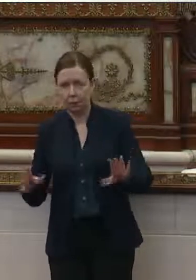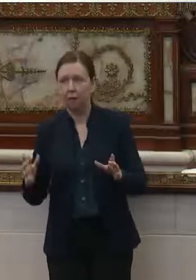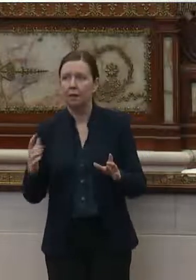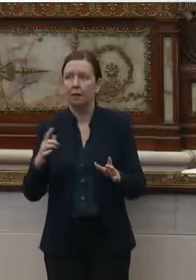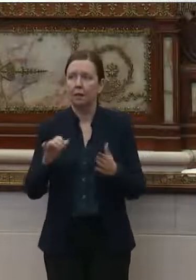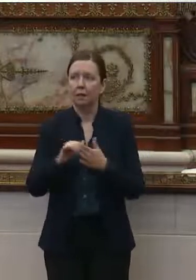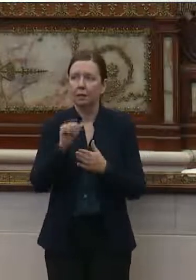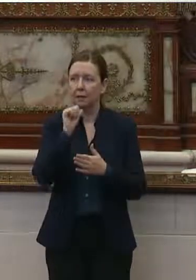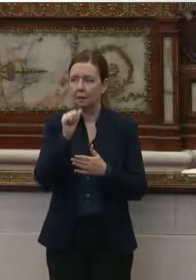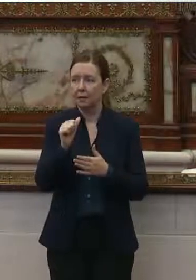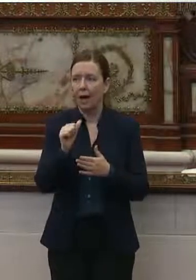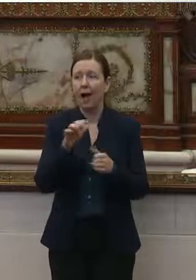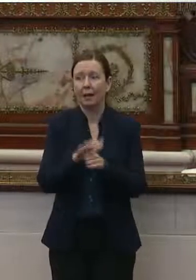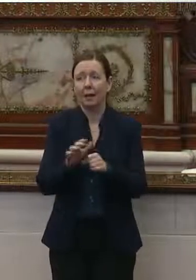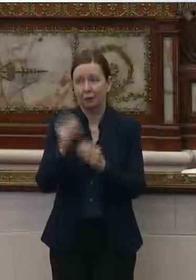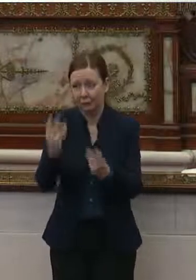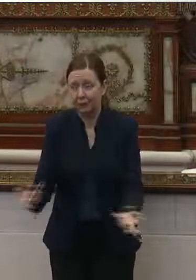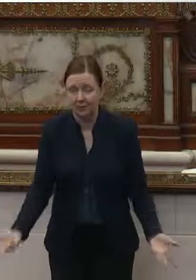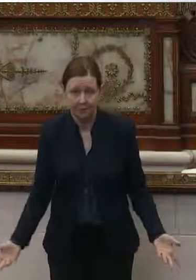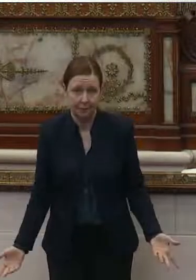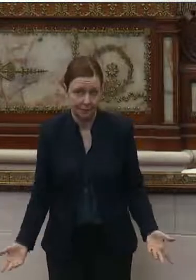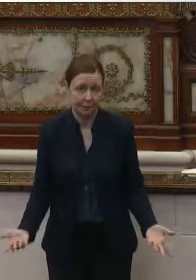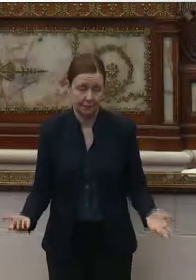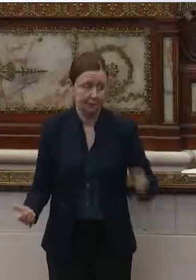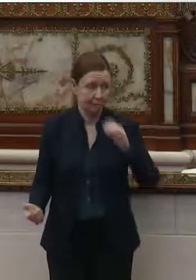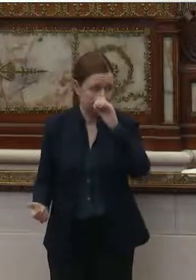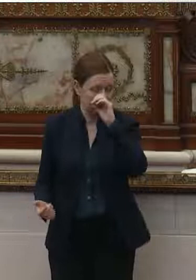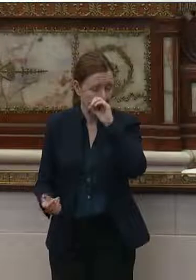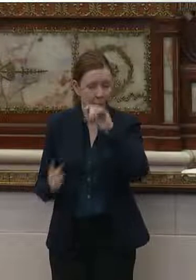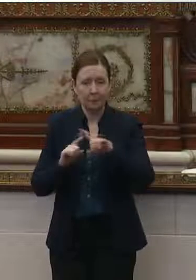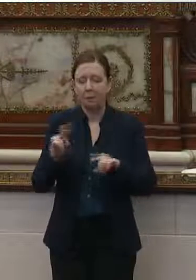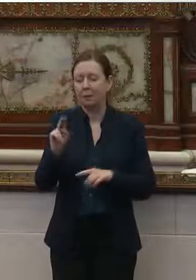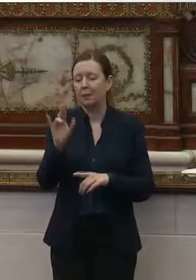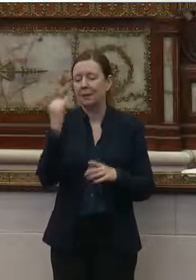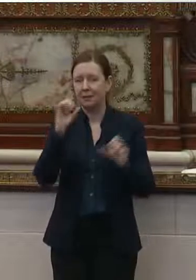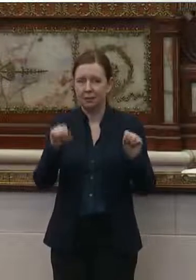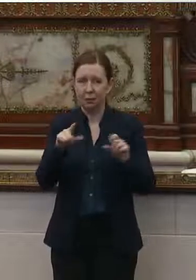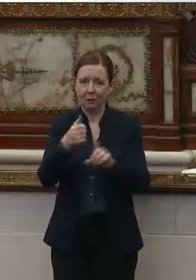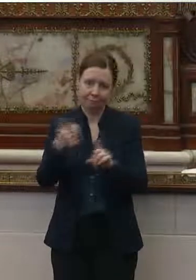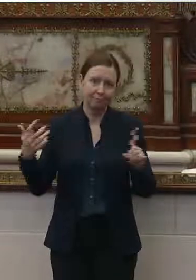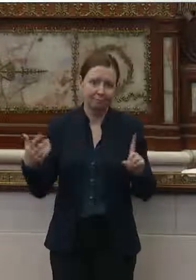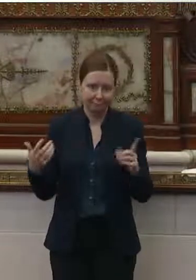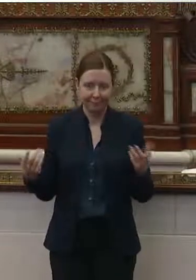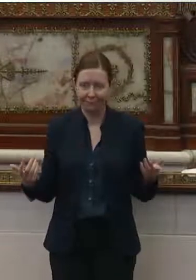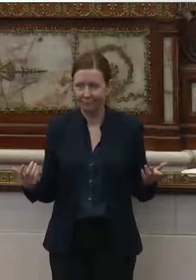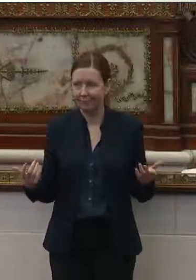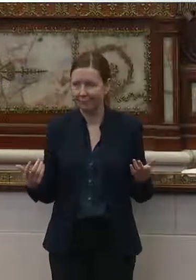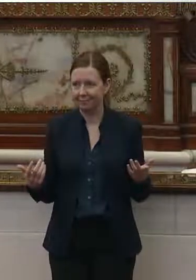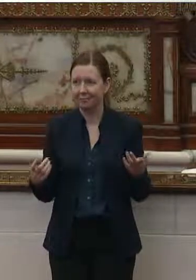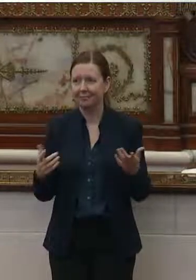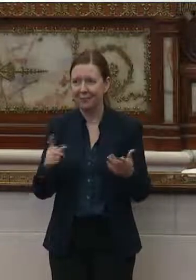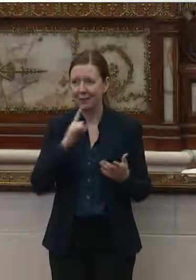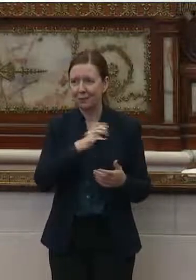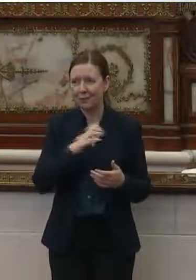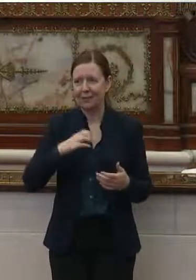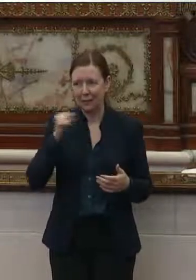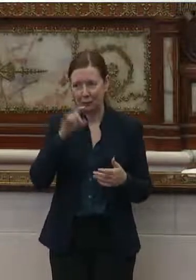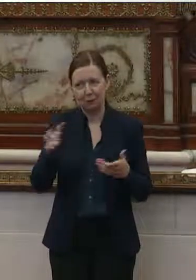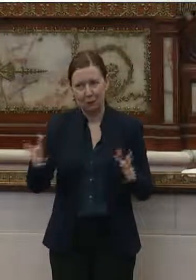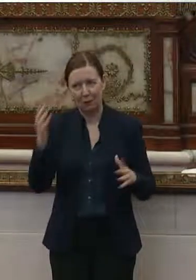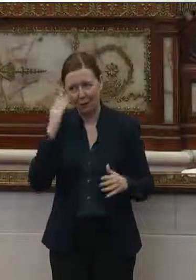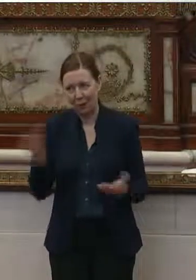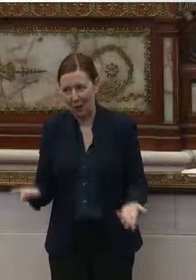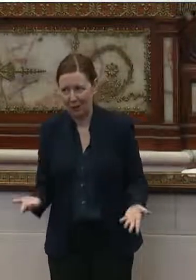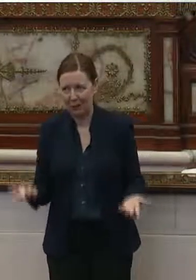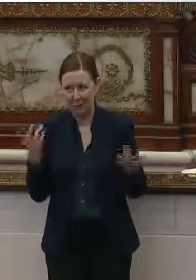there's not enough. But Nancy, if you could give us a, you know, which I'm sure a councilwoman that you're already aware